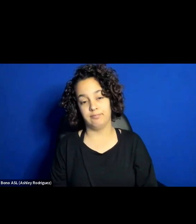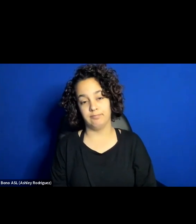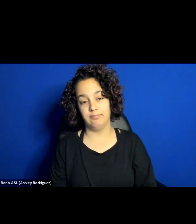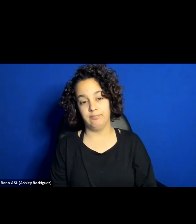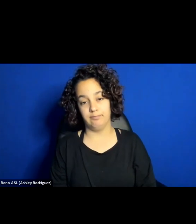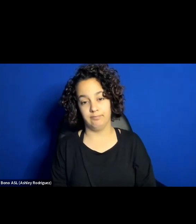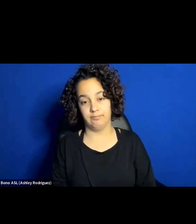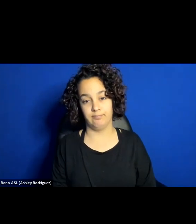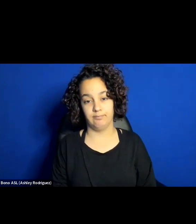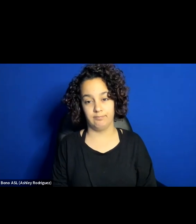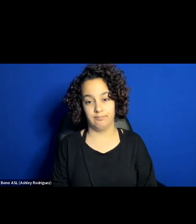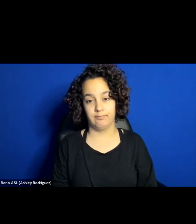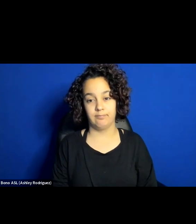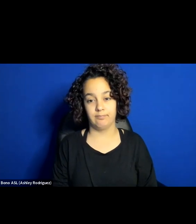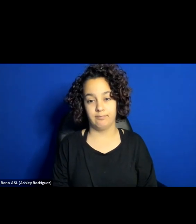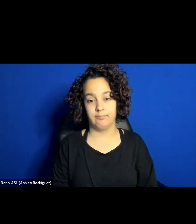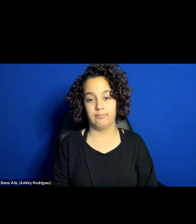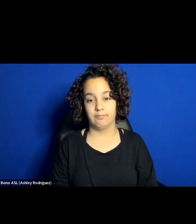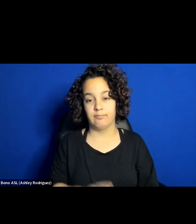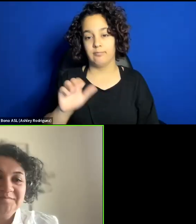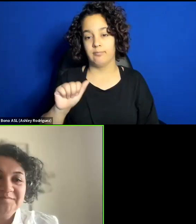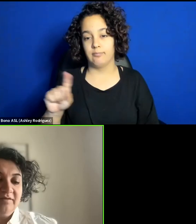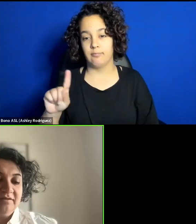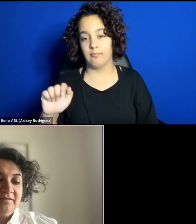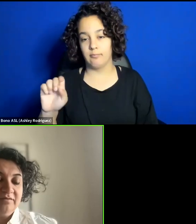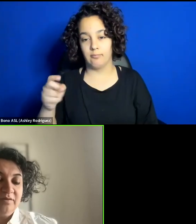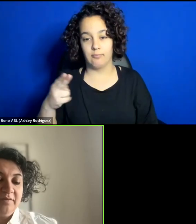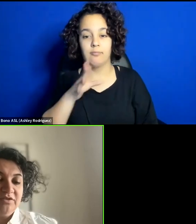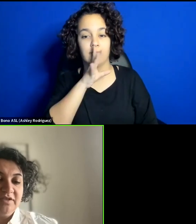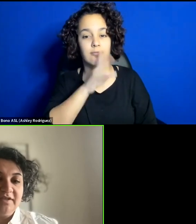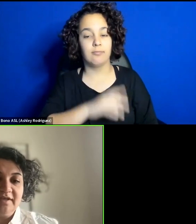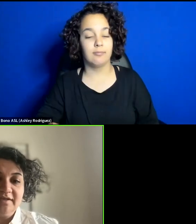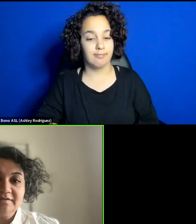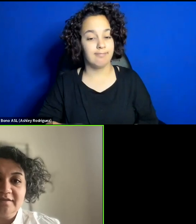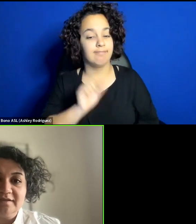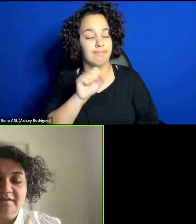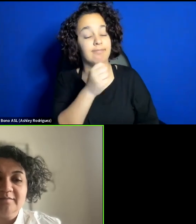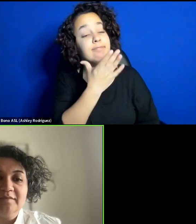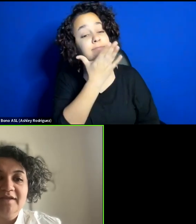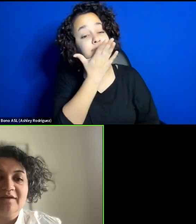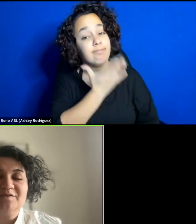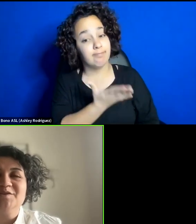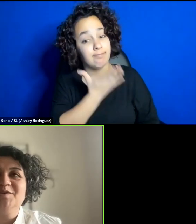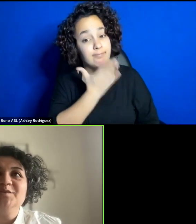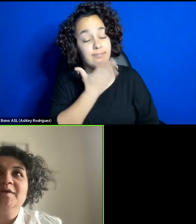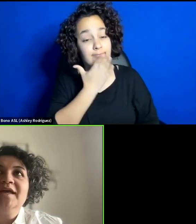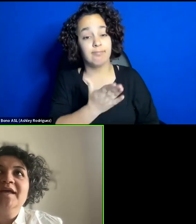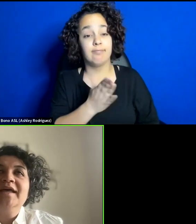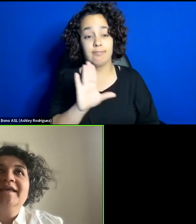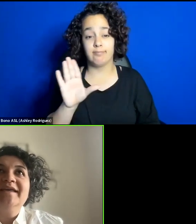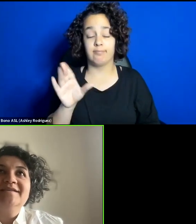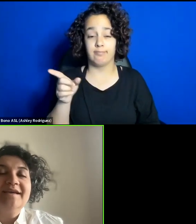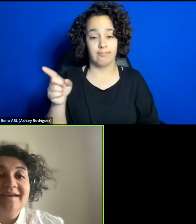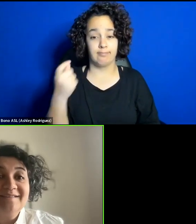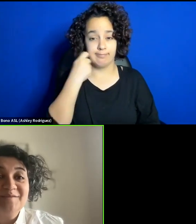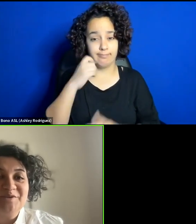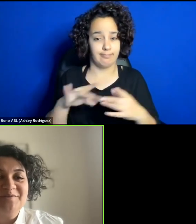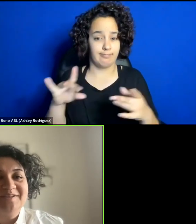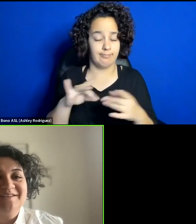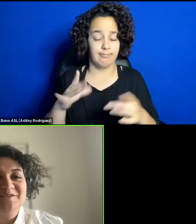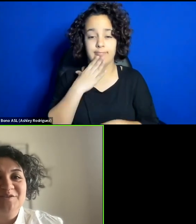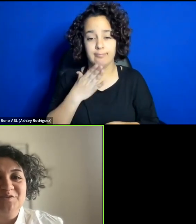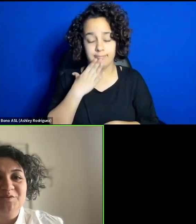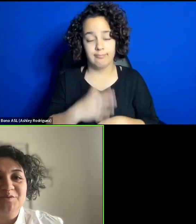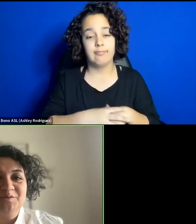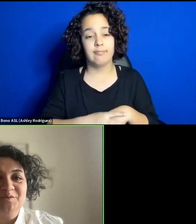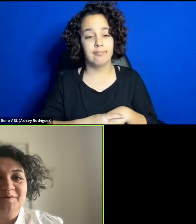Yeah, would, I would like to thank Kayvan for mentioning that, and also you. Yes, I had the